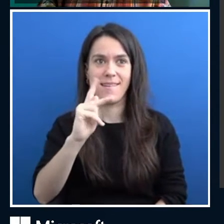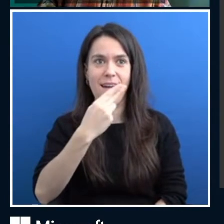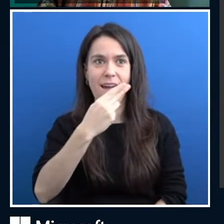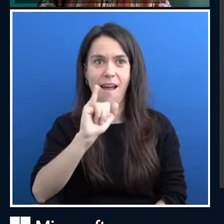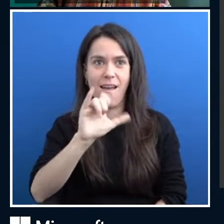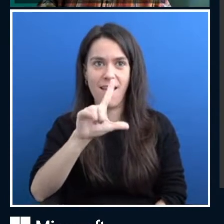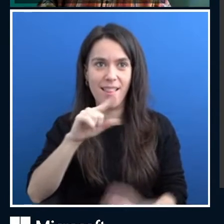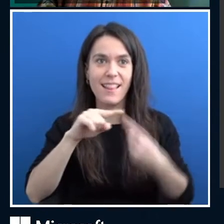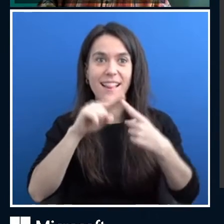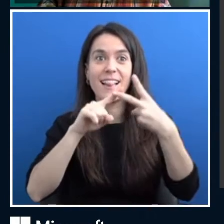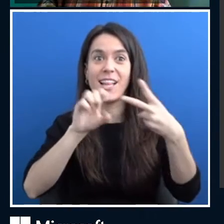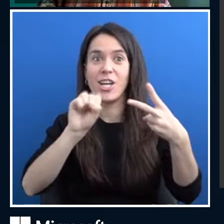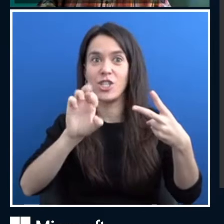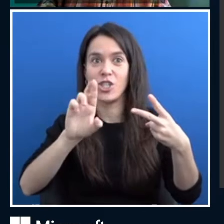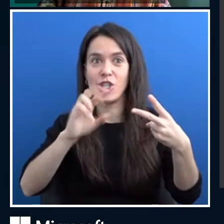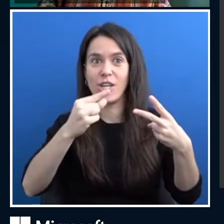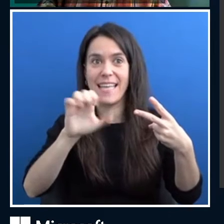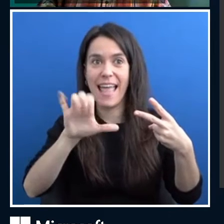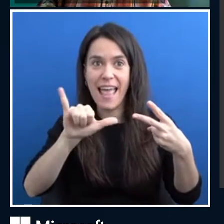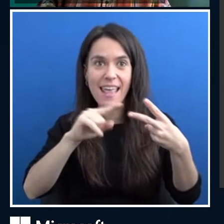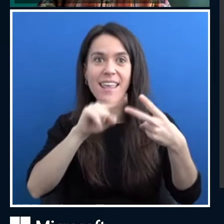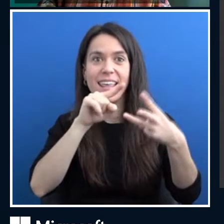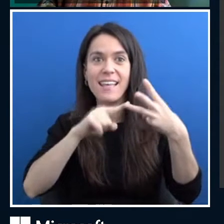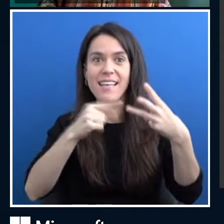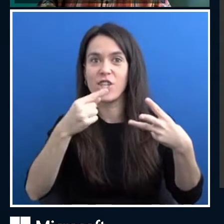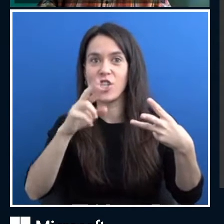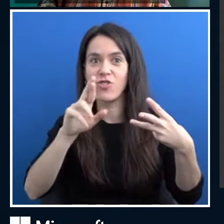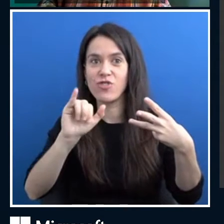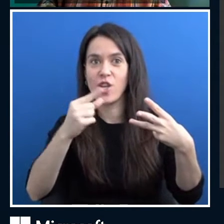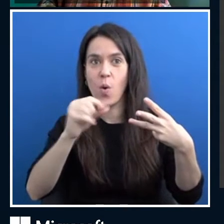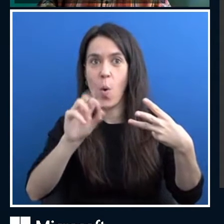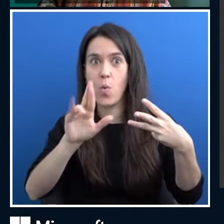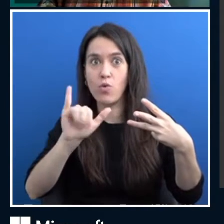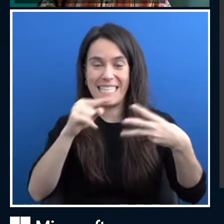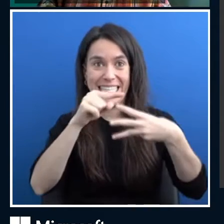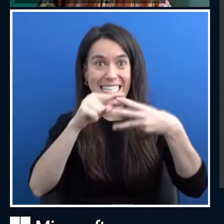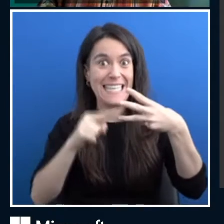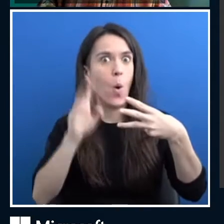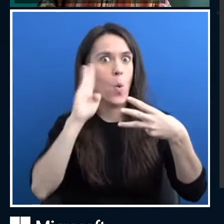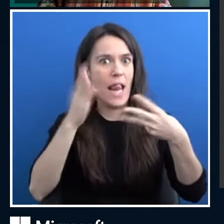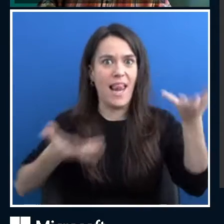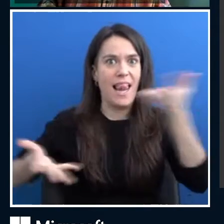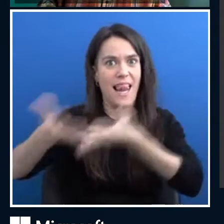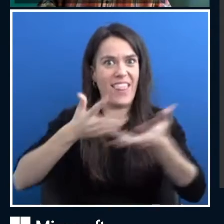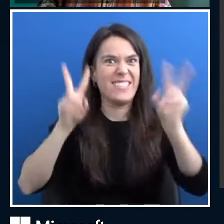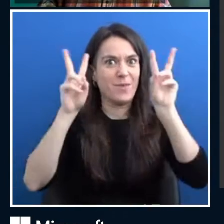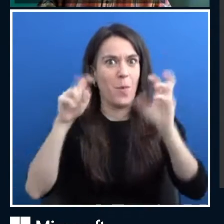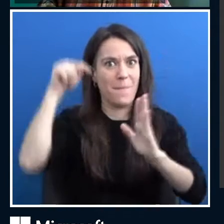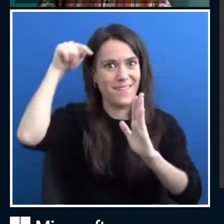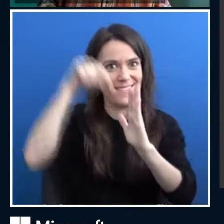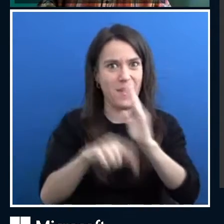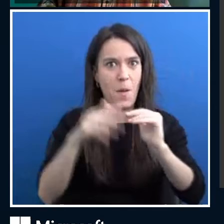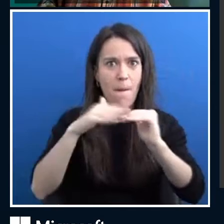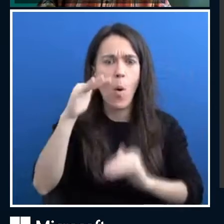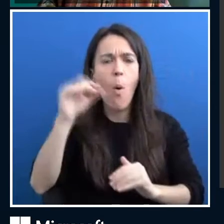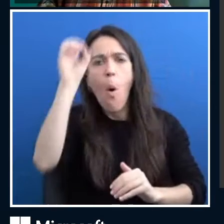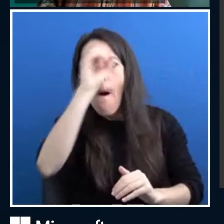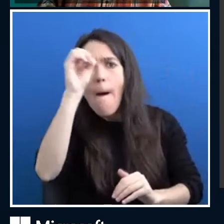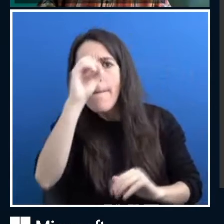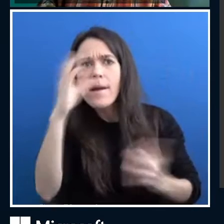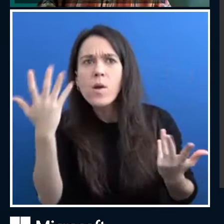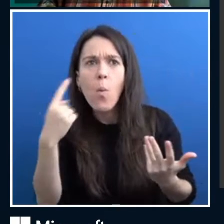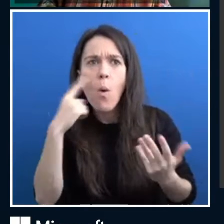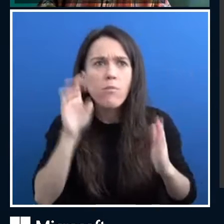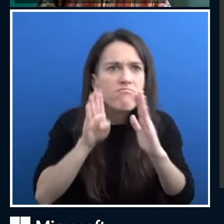taking on that and he's going to be asking them to provide their opinions and their questions about the state of the art and the future of AI.